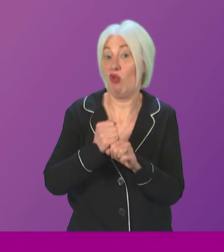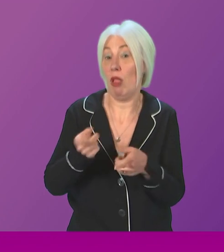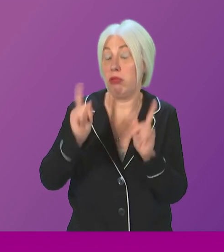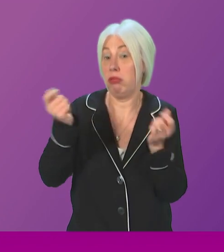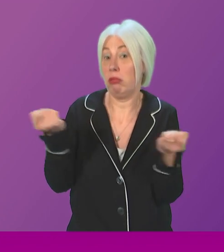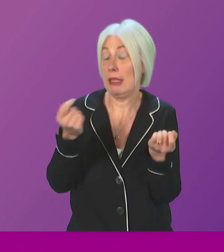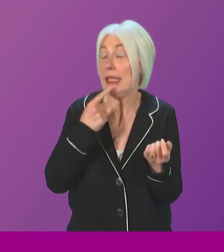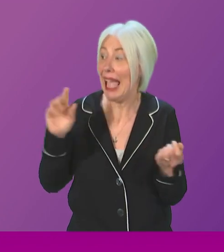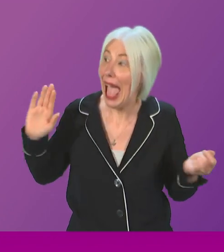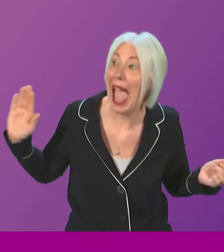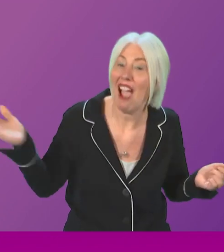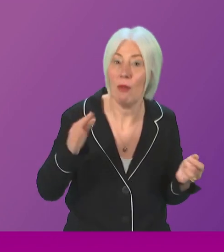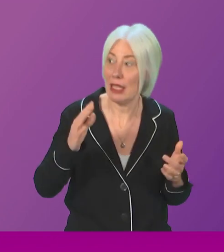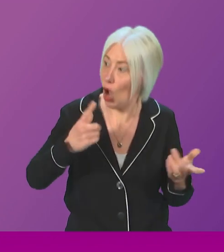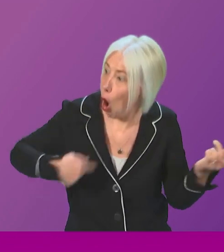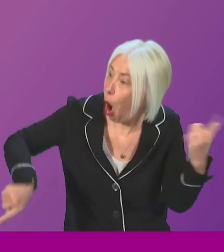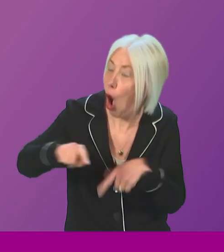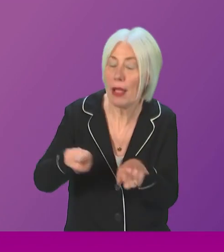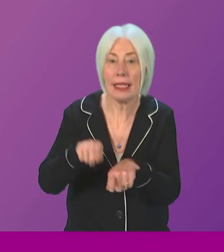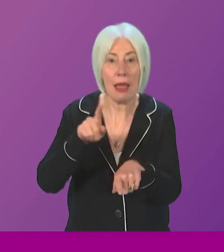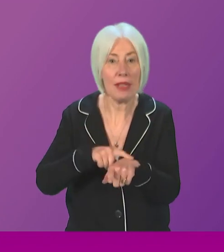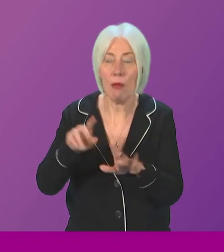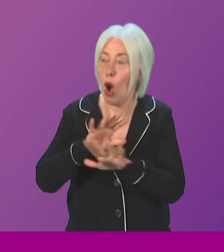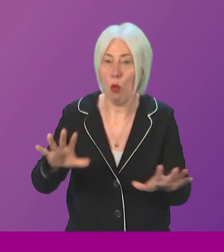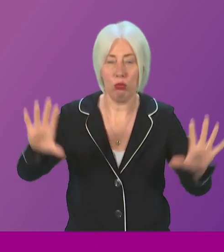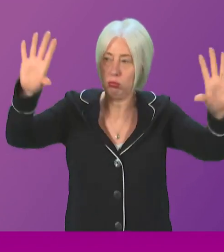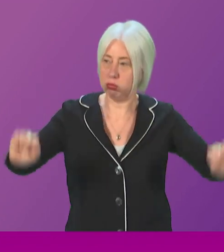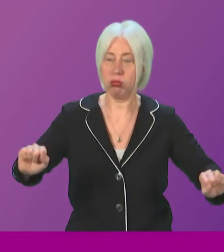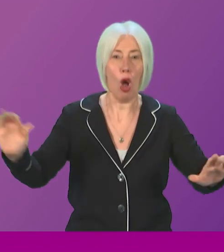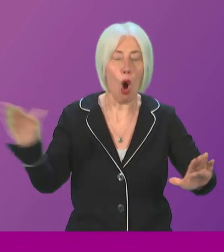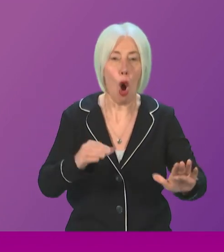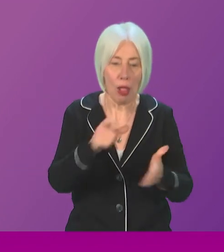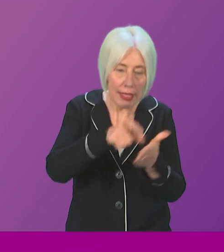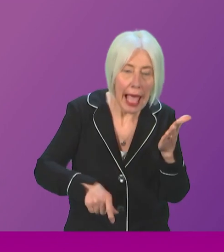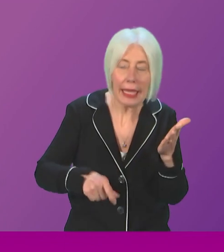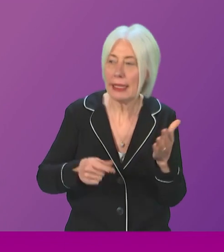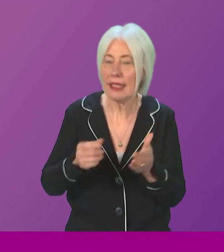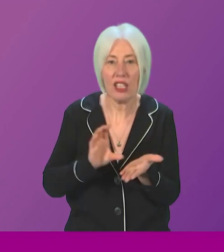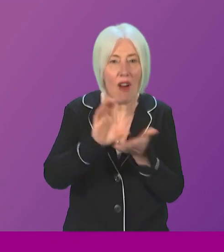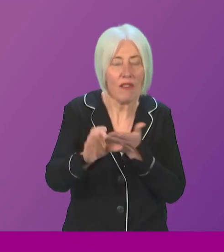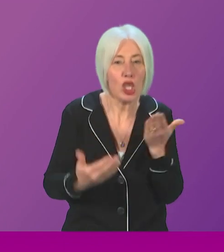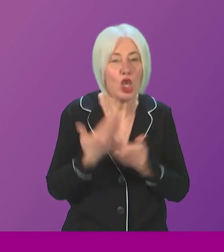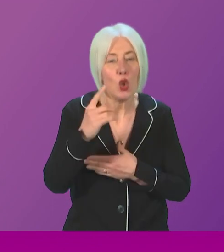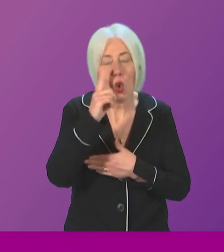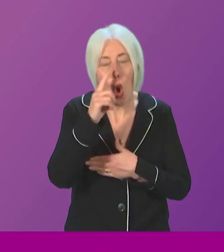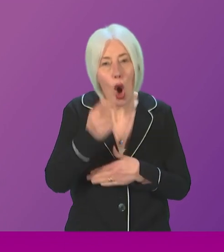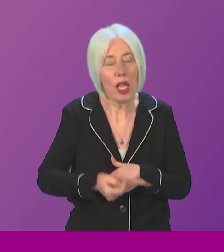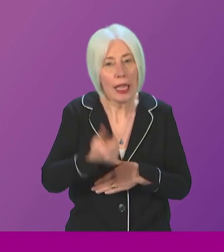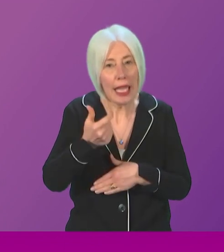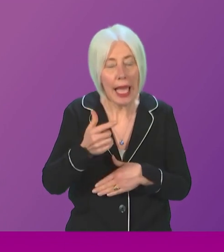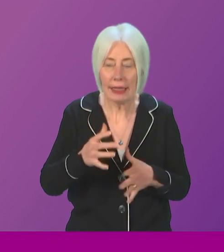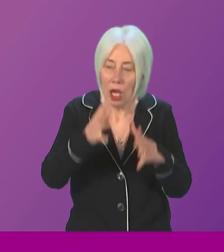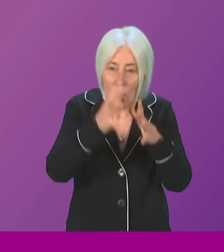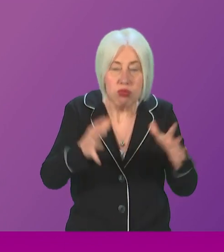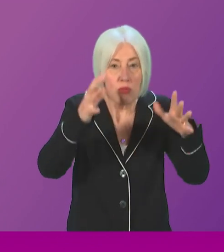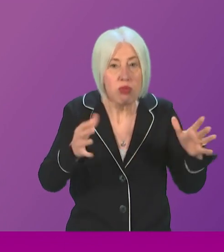fronts, everything, everywhere, all at once, ceasing all licensing or funding of new oil and gas, stopping any expansion of existing